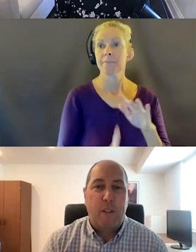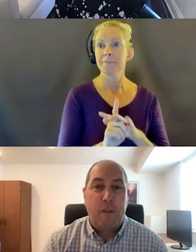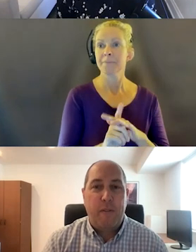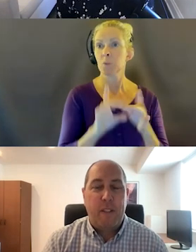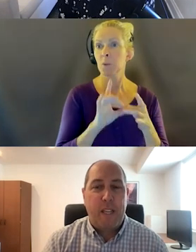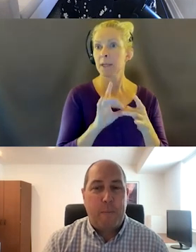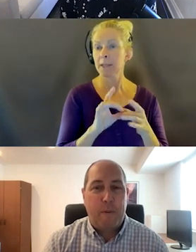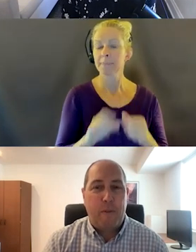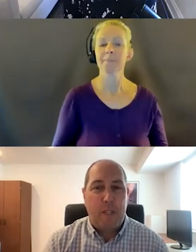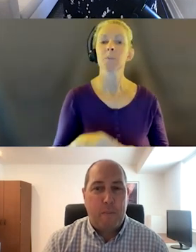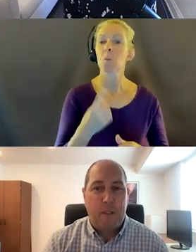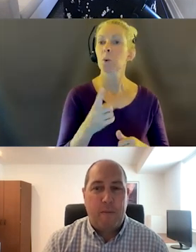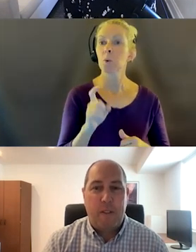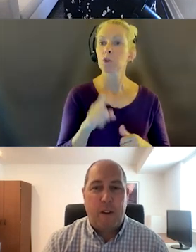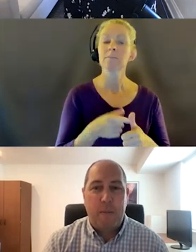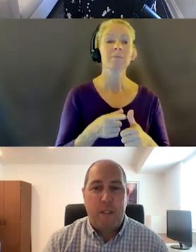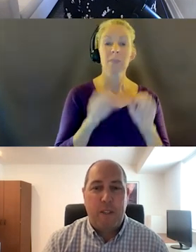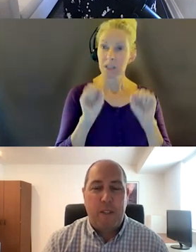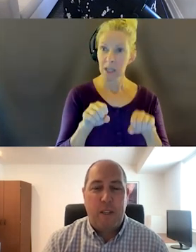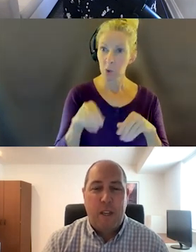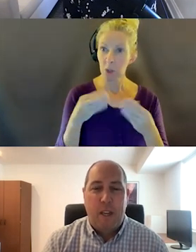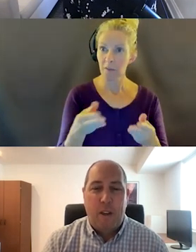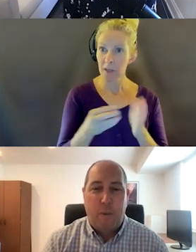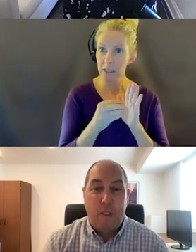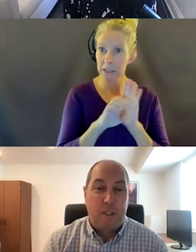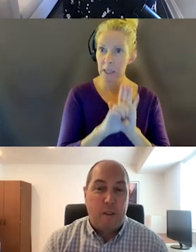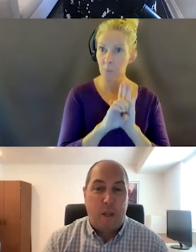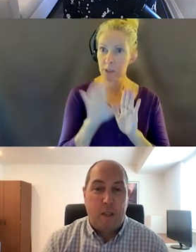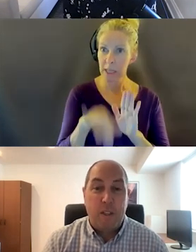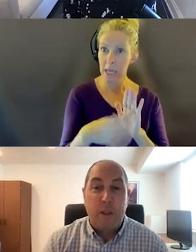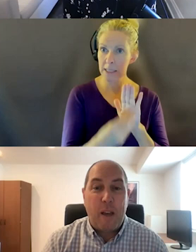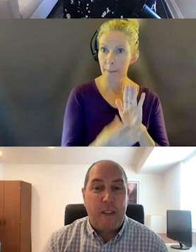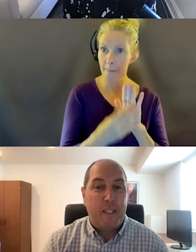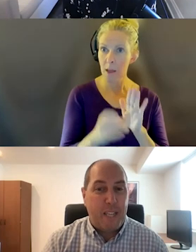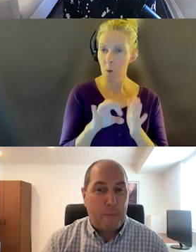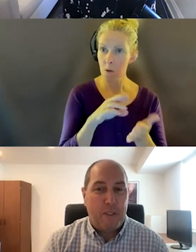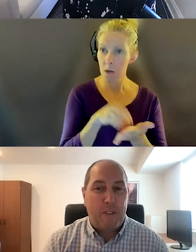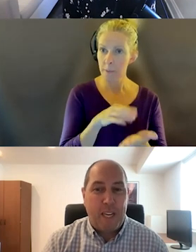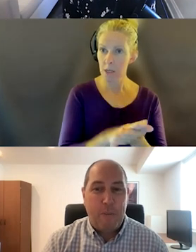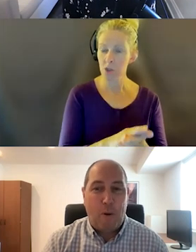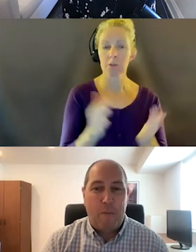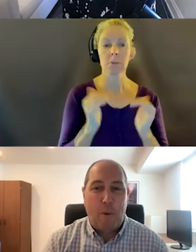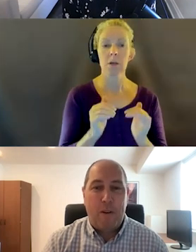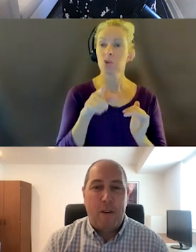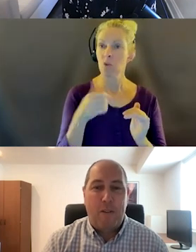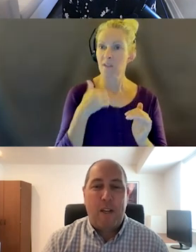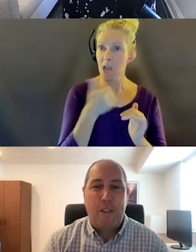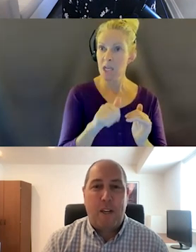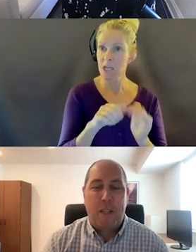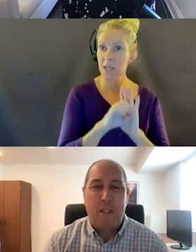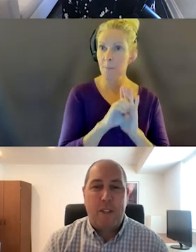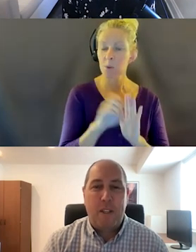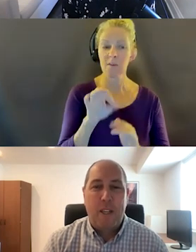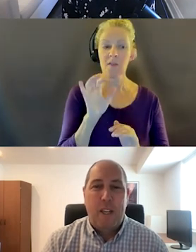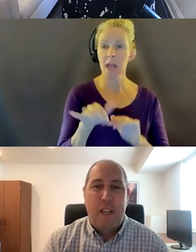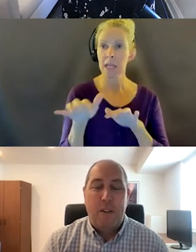One was, could you give examples or templates of this documentation? Another one was, do you have any examples of the keyboard and pointer interaction